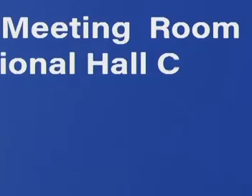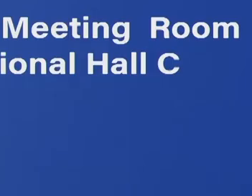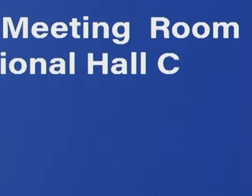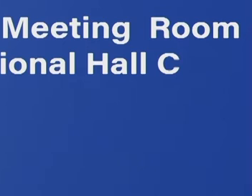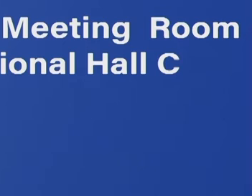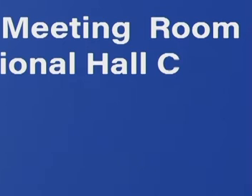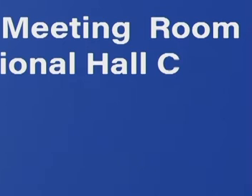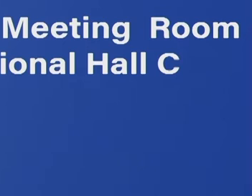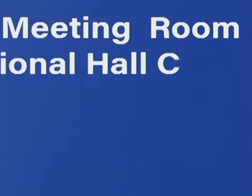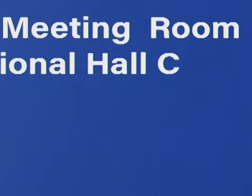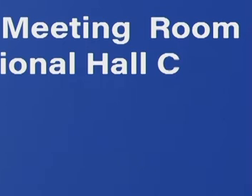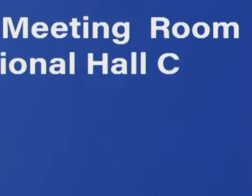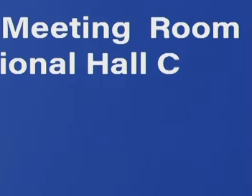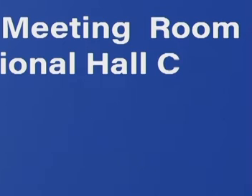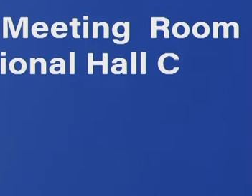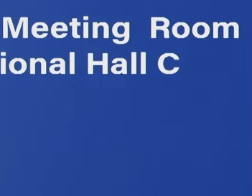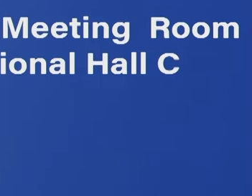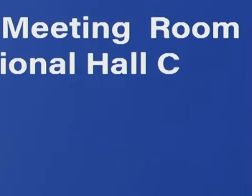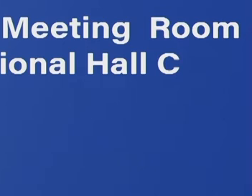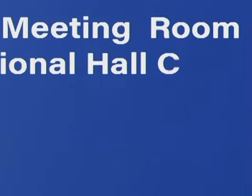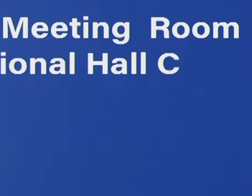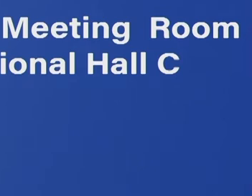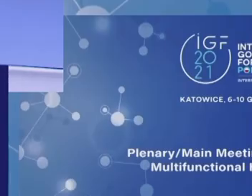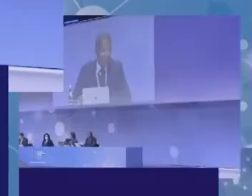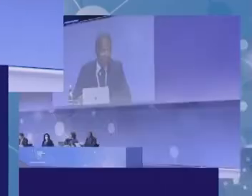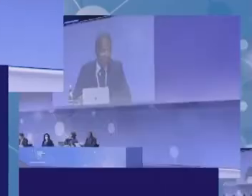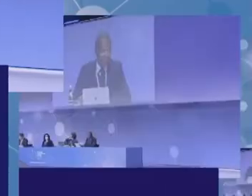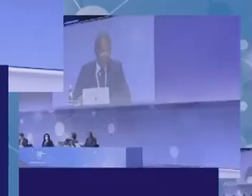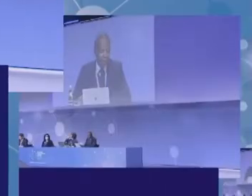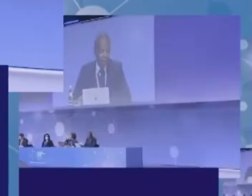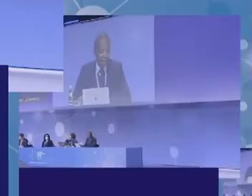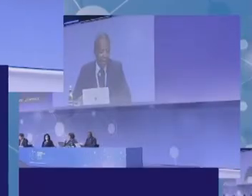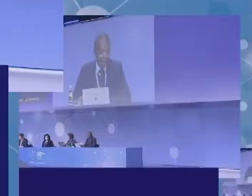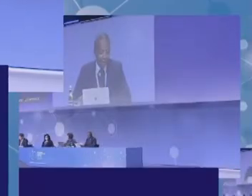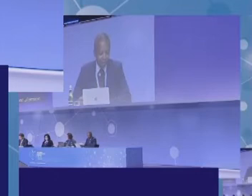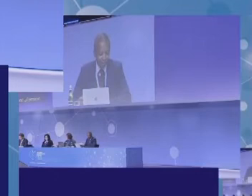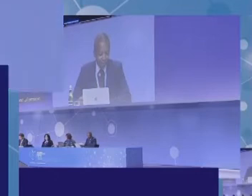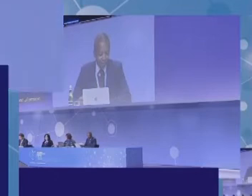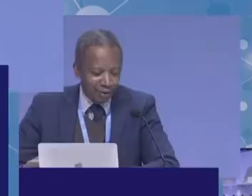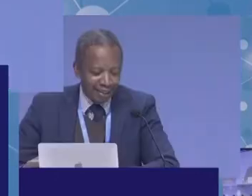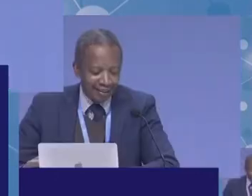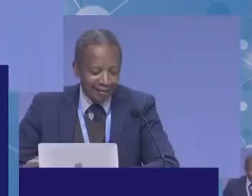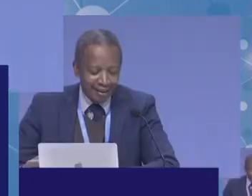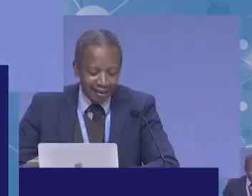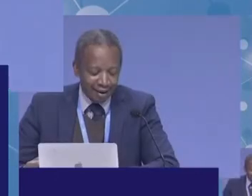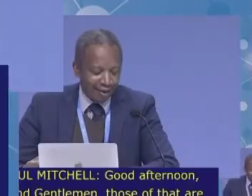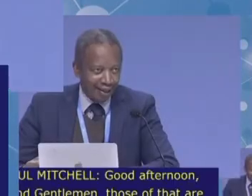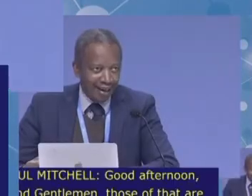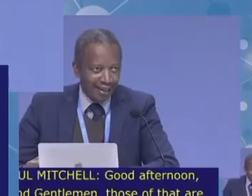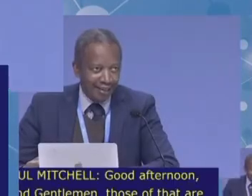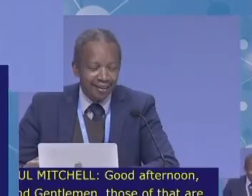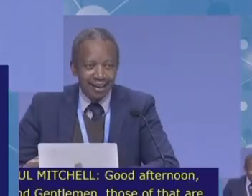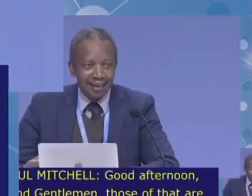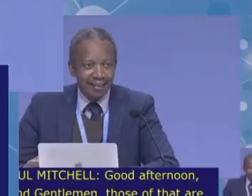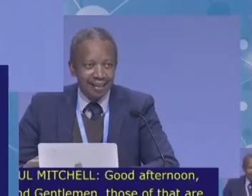Good afternoon, ladies and gentlemen, those of us who are with us. And good evening and good morning to those of us who are joining online.